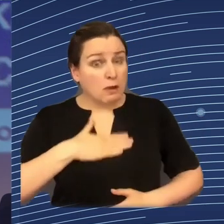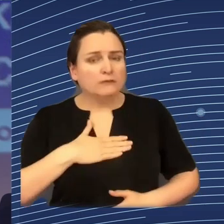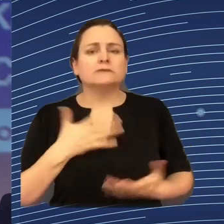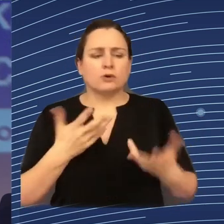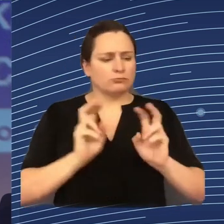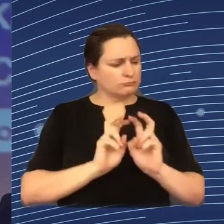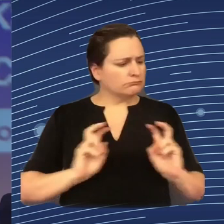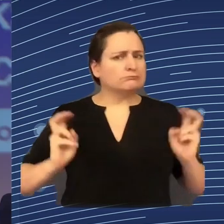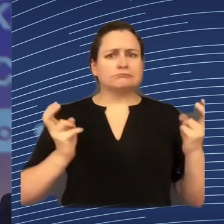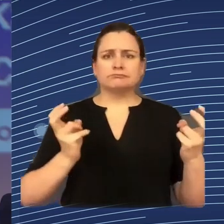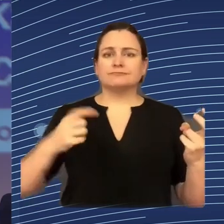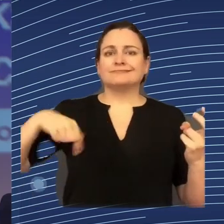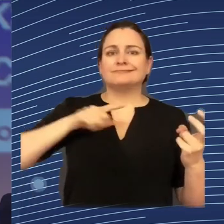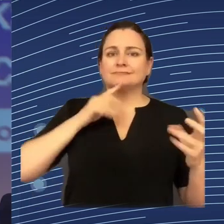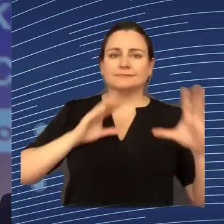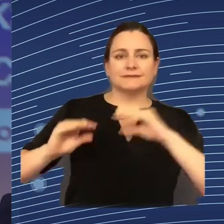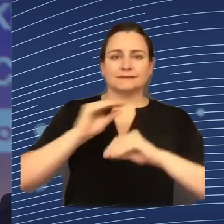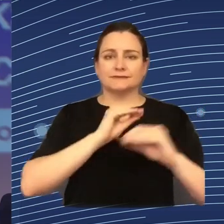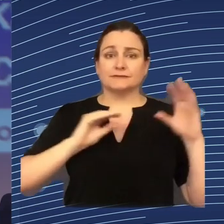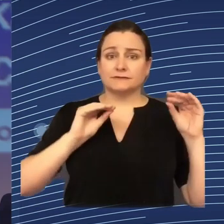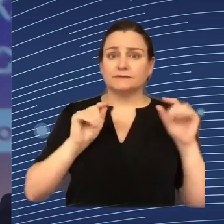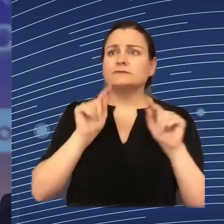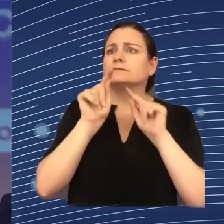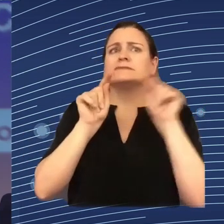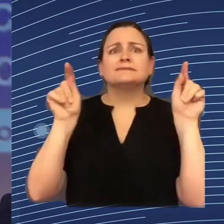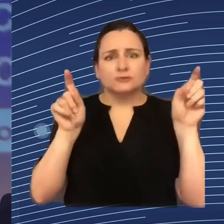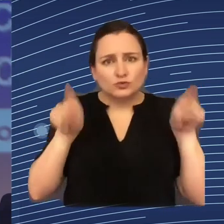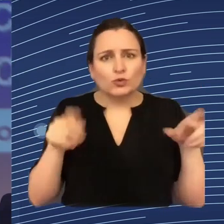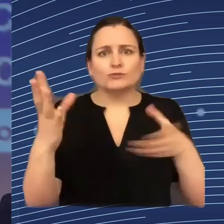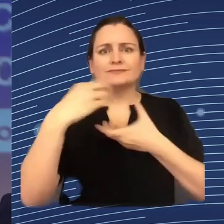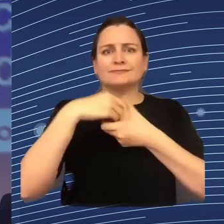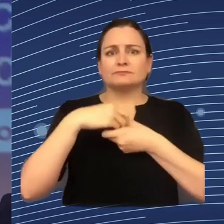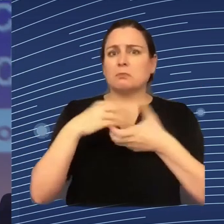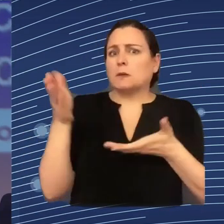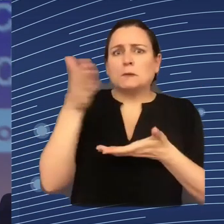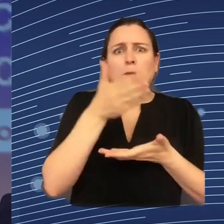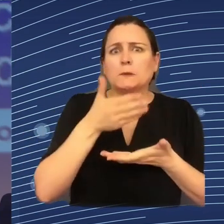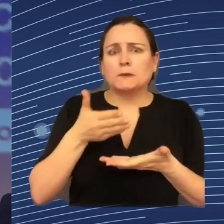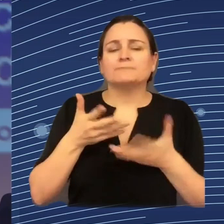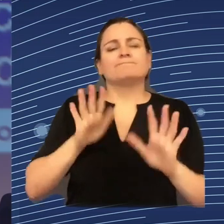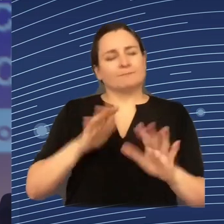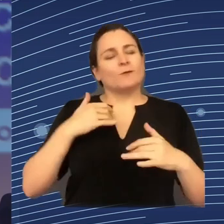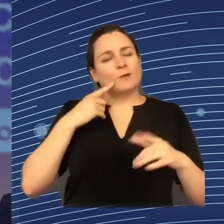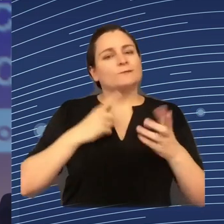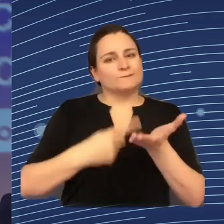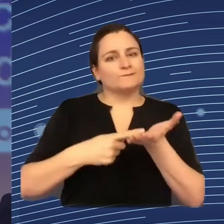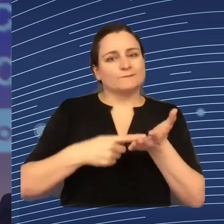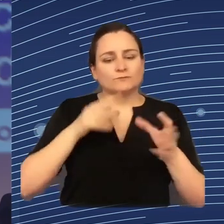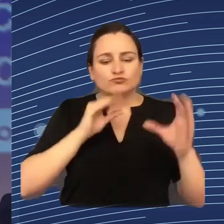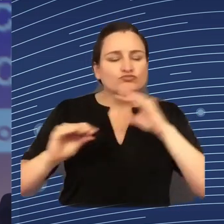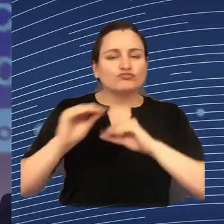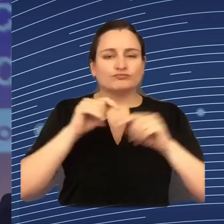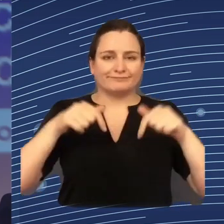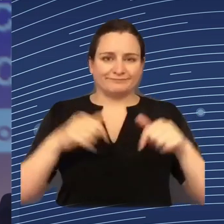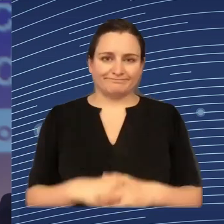discussion about it, we first need to understand the terms. And so I would like to ask Professor Mortati Marzia if you could please